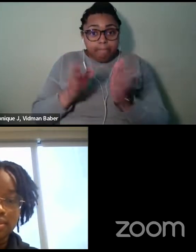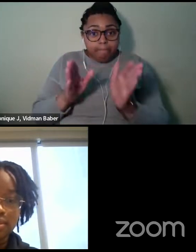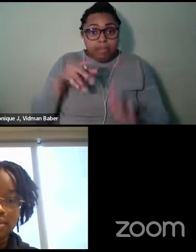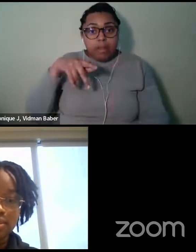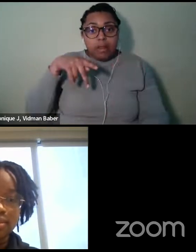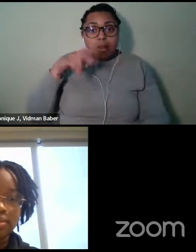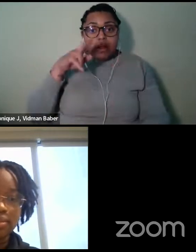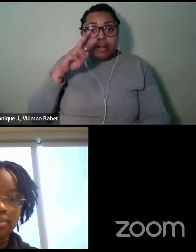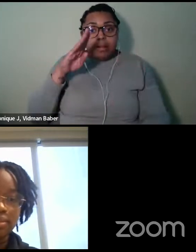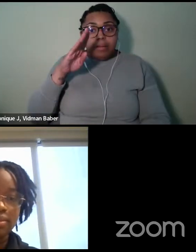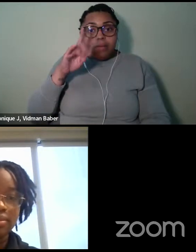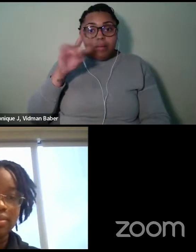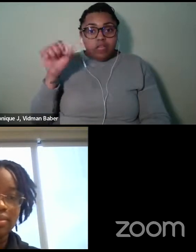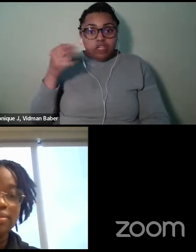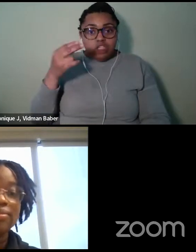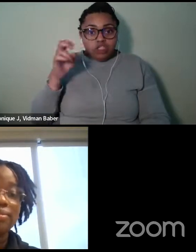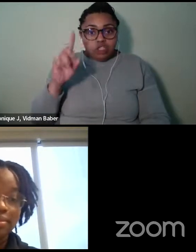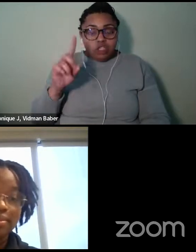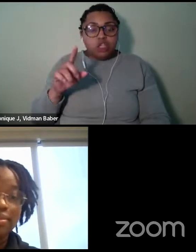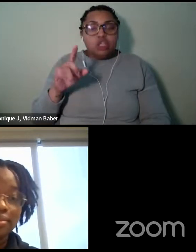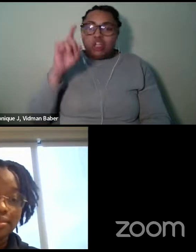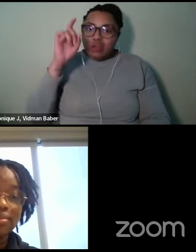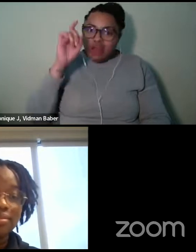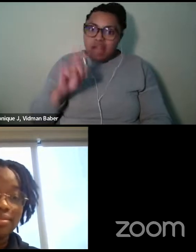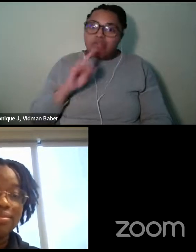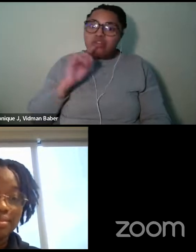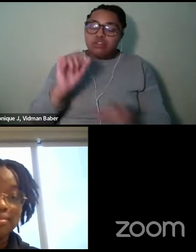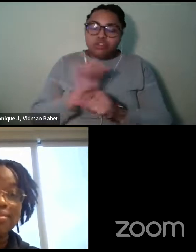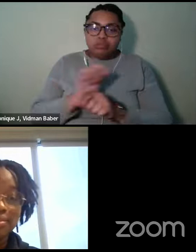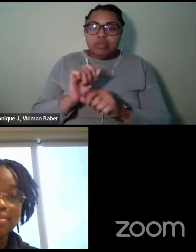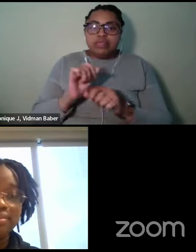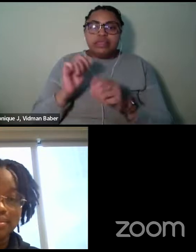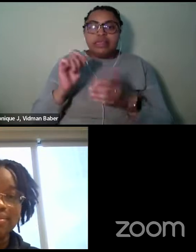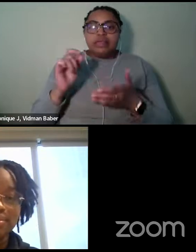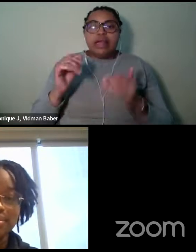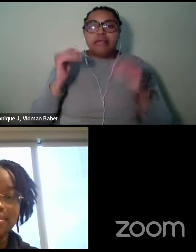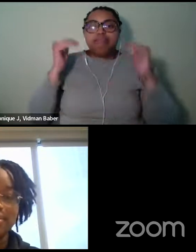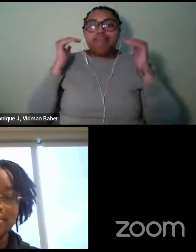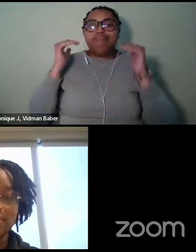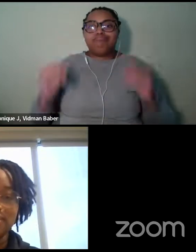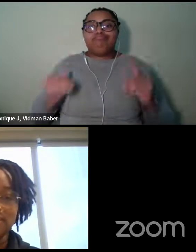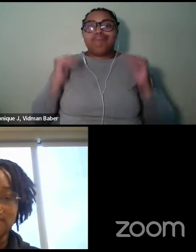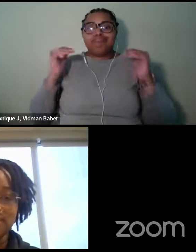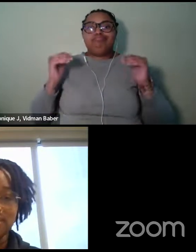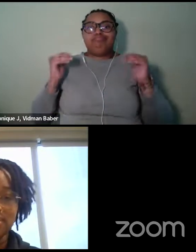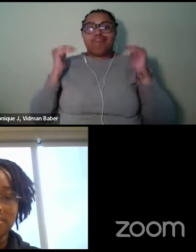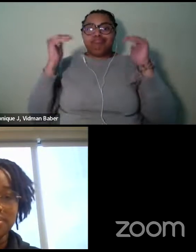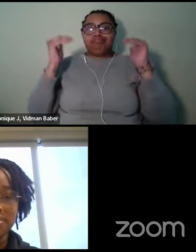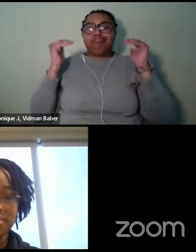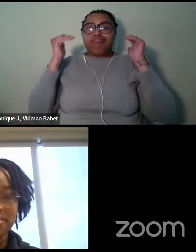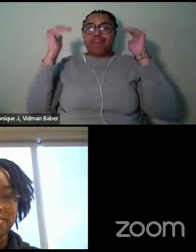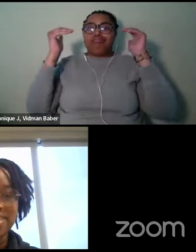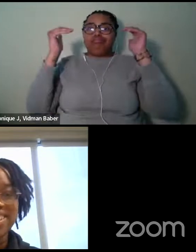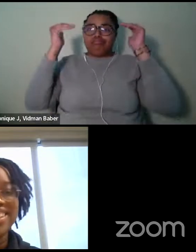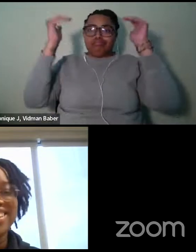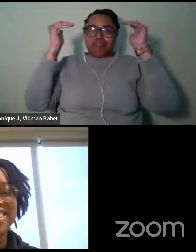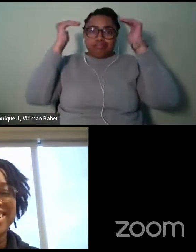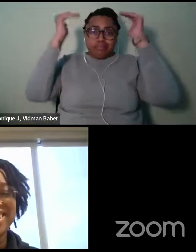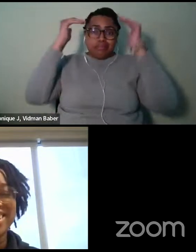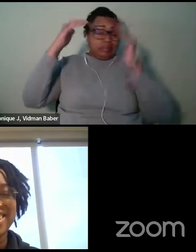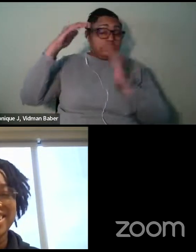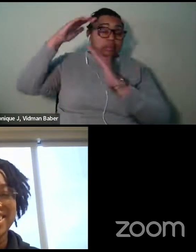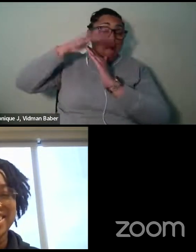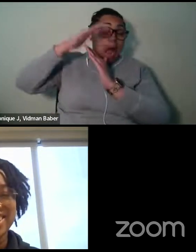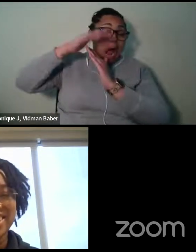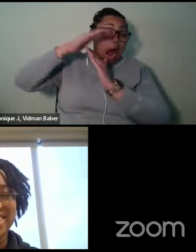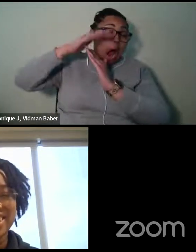like a Beyonce level writer. You know what I mean? And so, you know, I'm no Beyonce either. I'm not